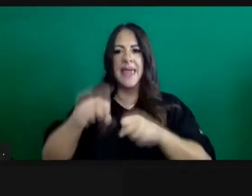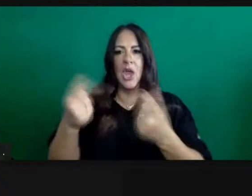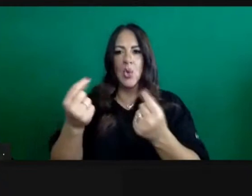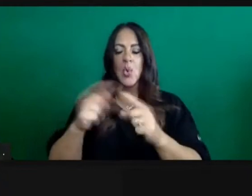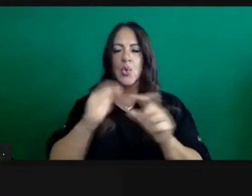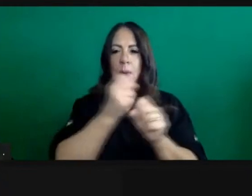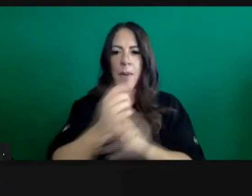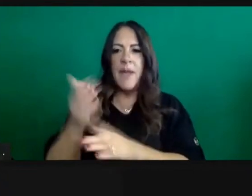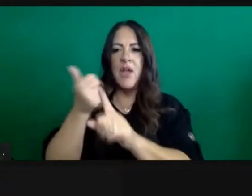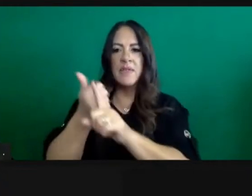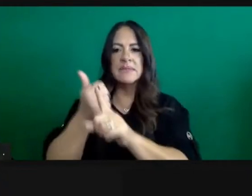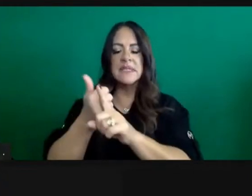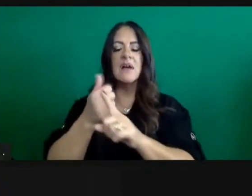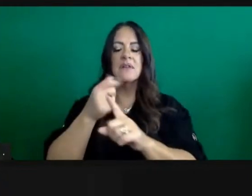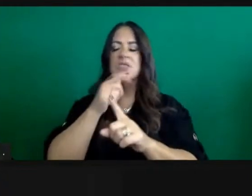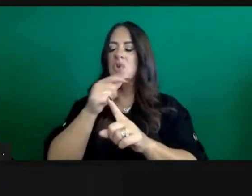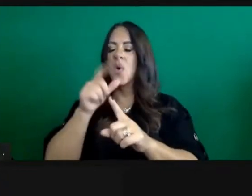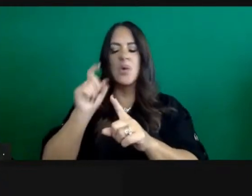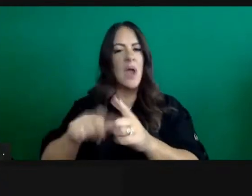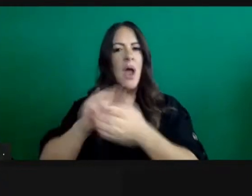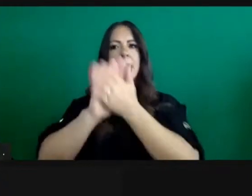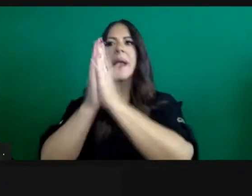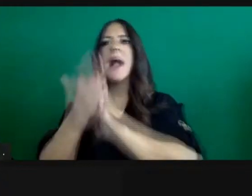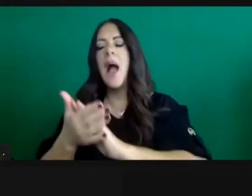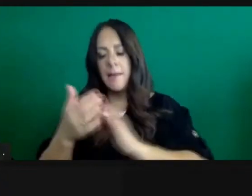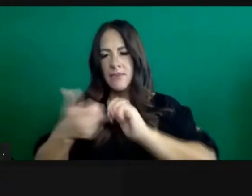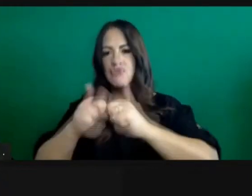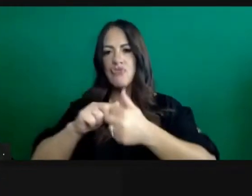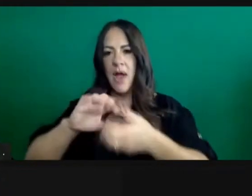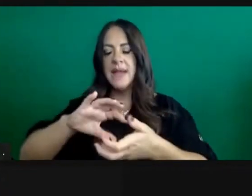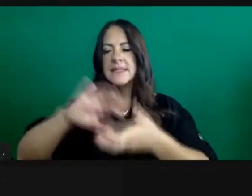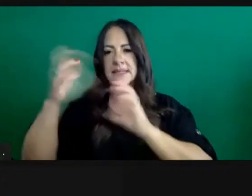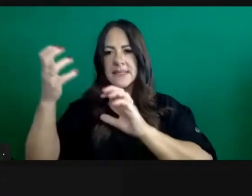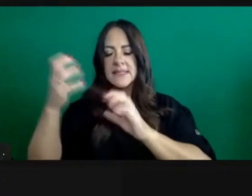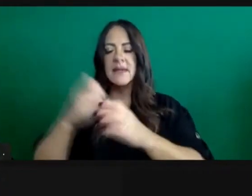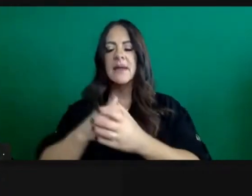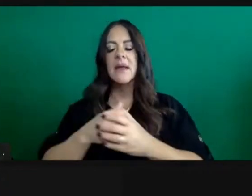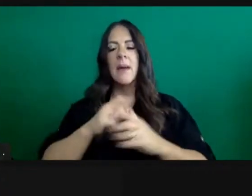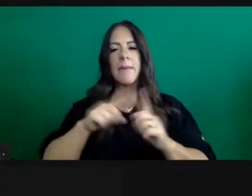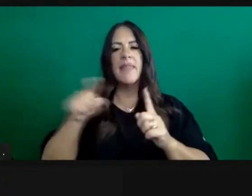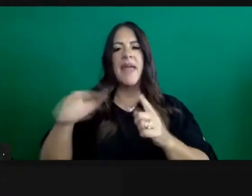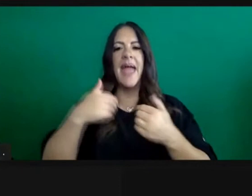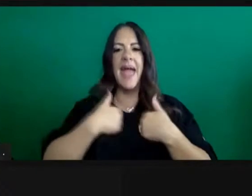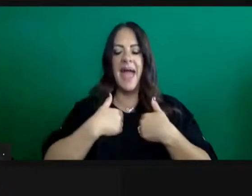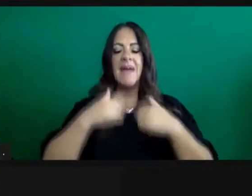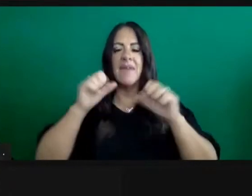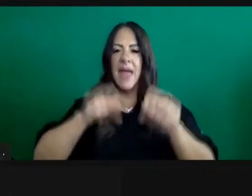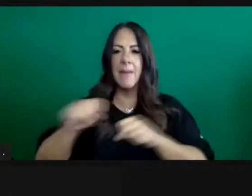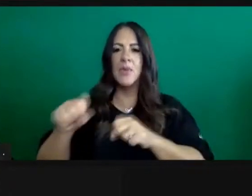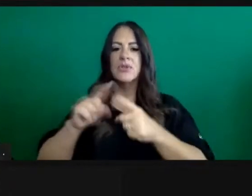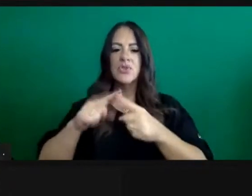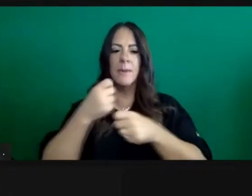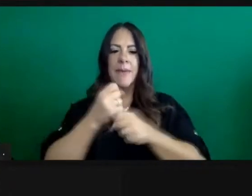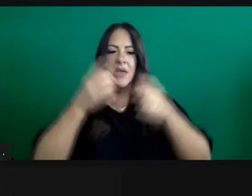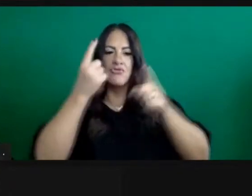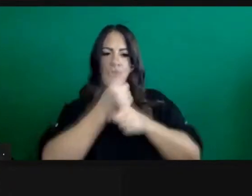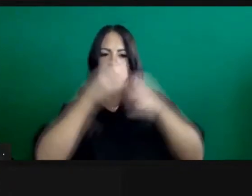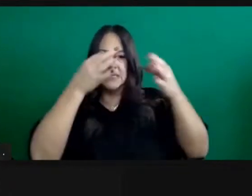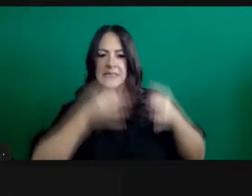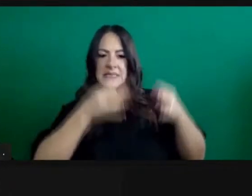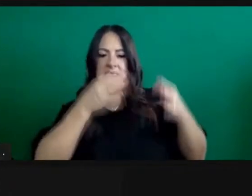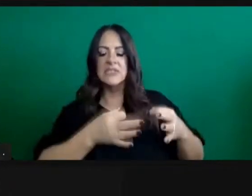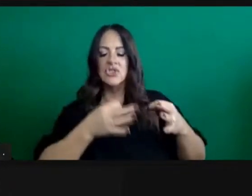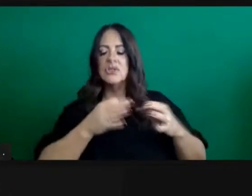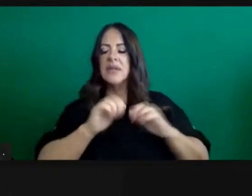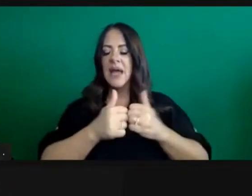cross that sort of continuum and they're moving towards more crisis care decision making to have